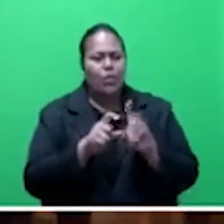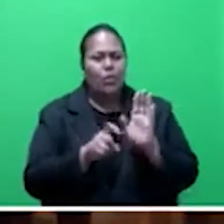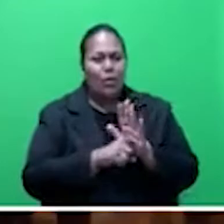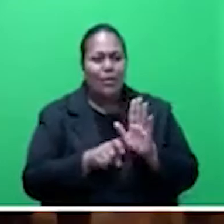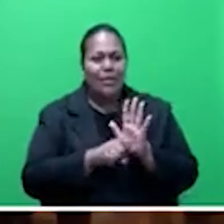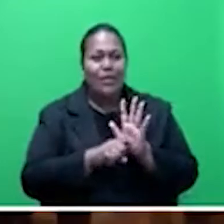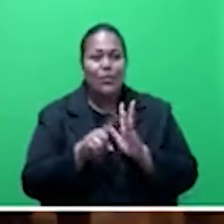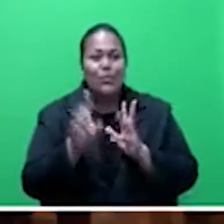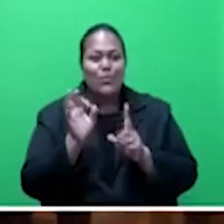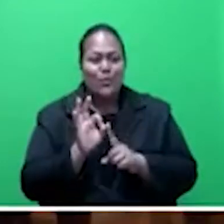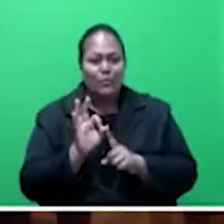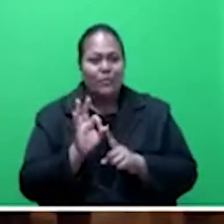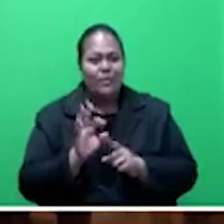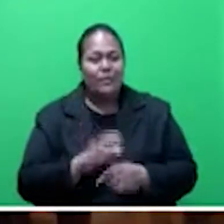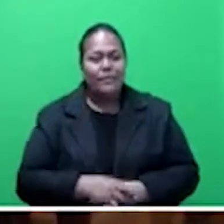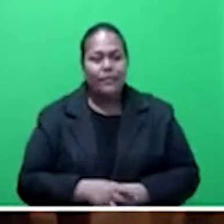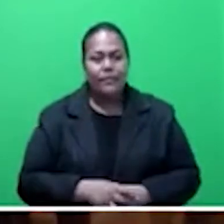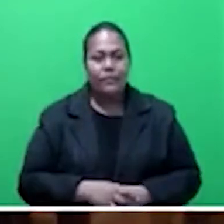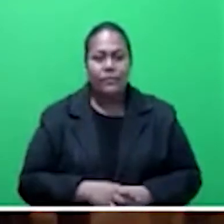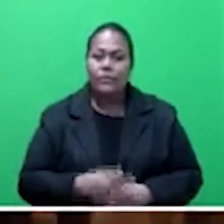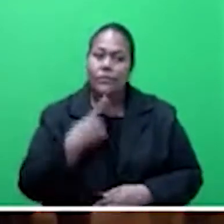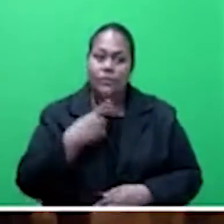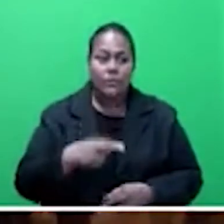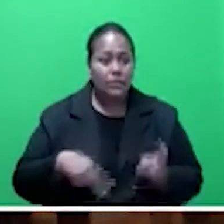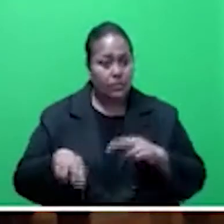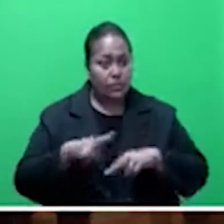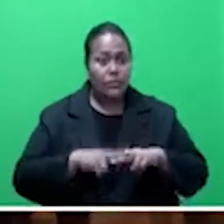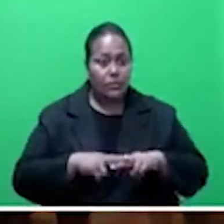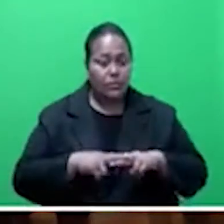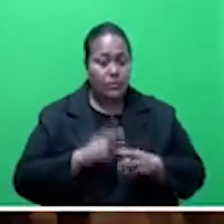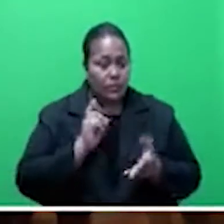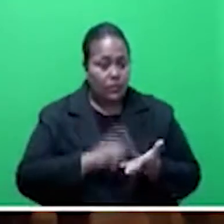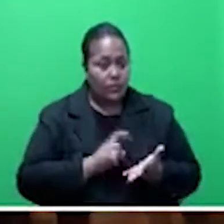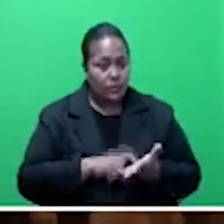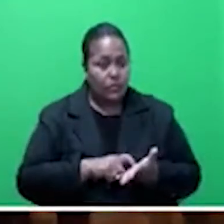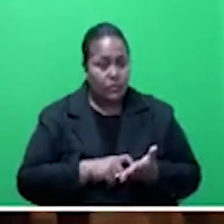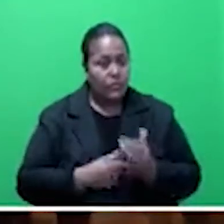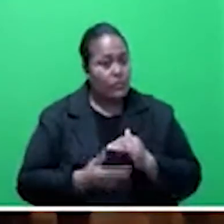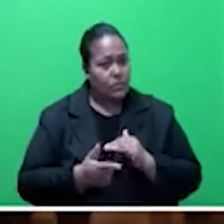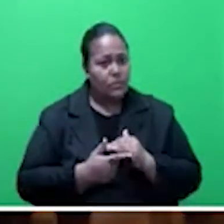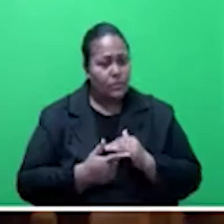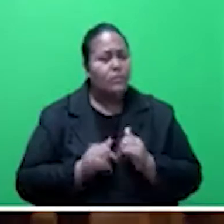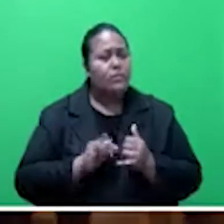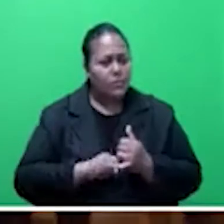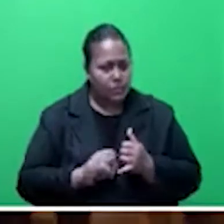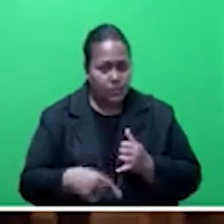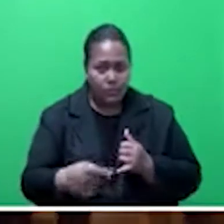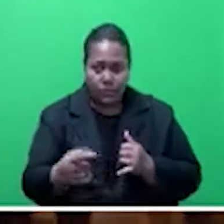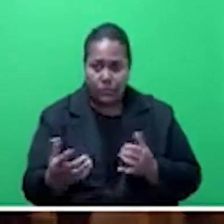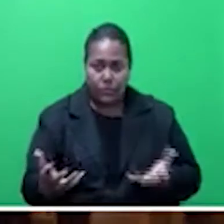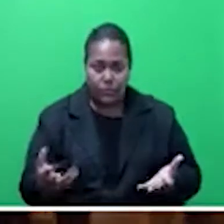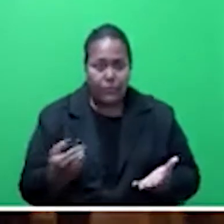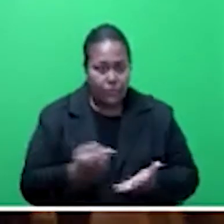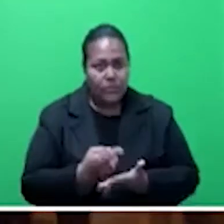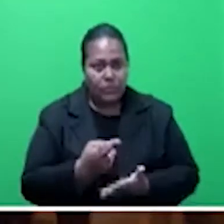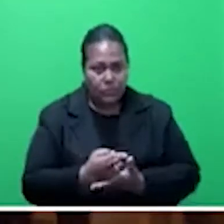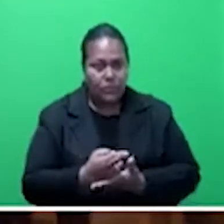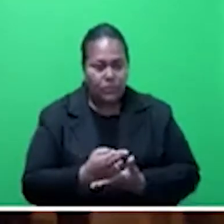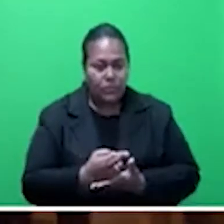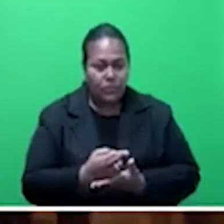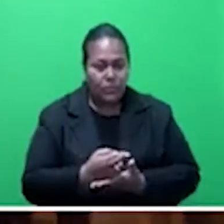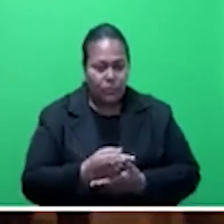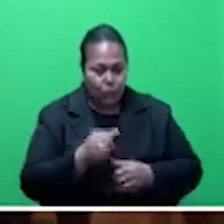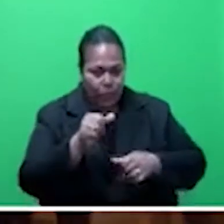that Fiji's debt levels are sustainable, by the way. That's real analysis, Mr. Speaker,